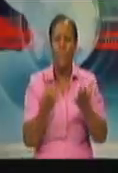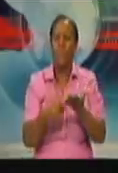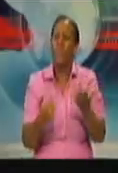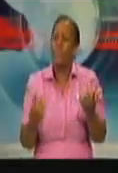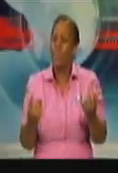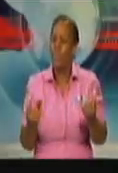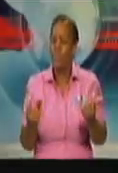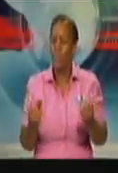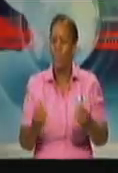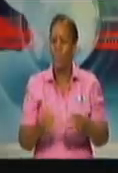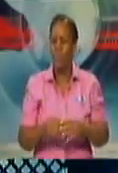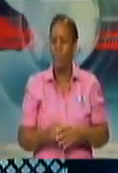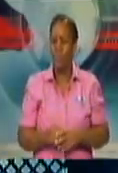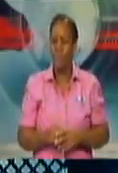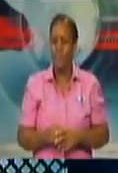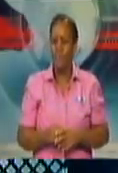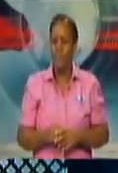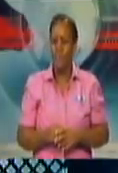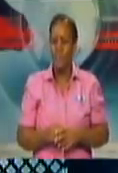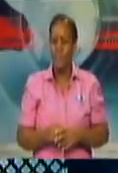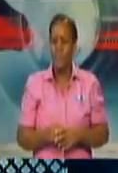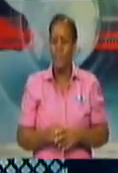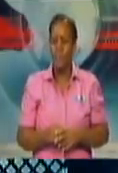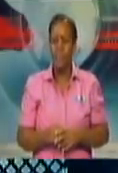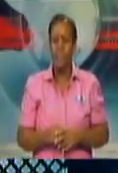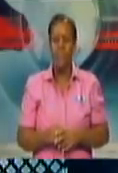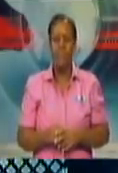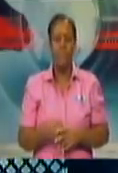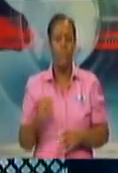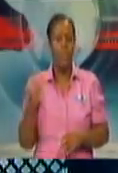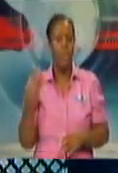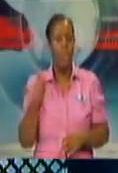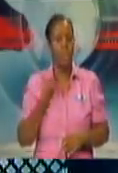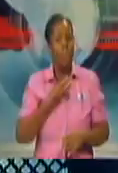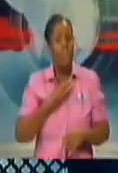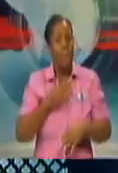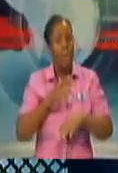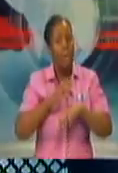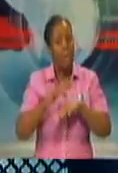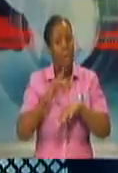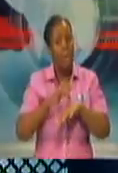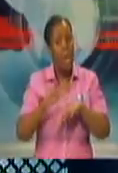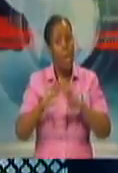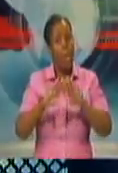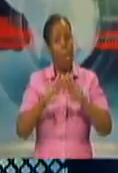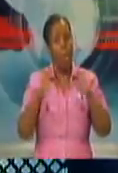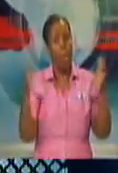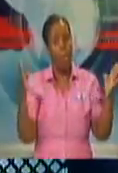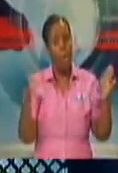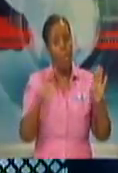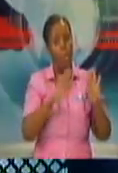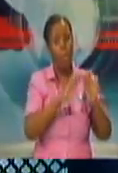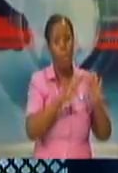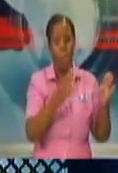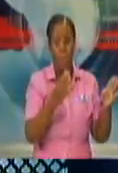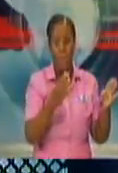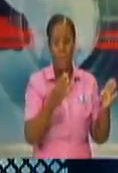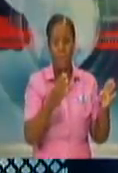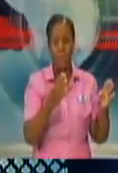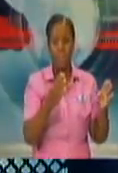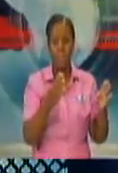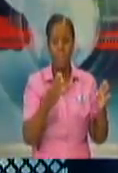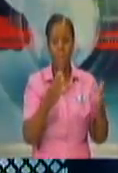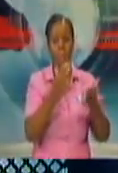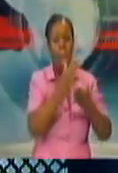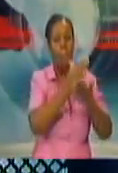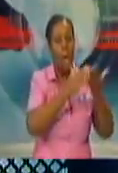Right. So, we are at the early stage in terms of opening. We want to take a phase-based approach. As you have seen, we have